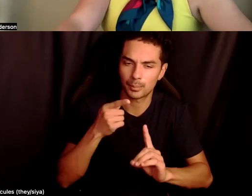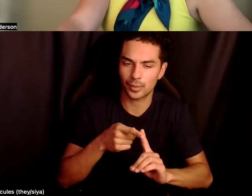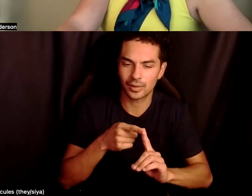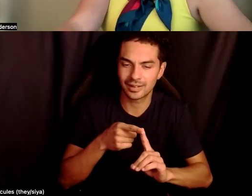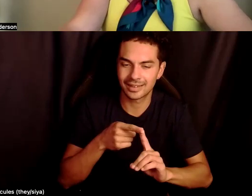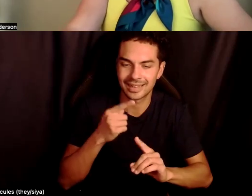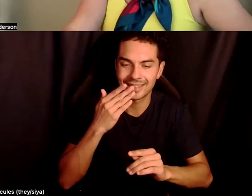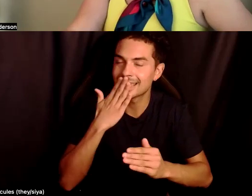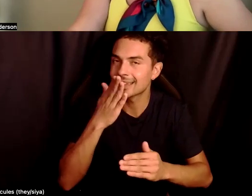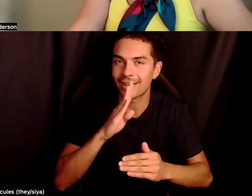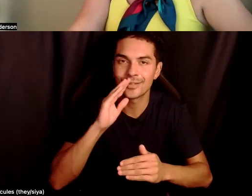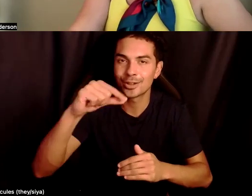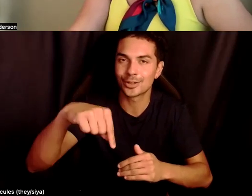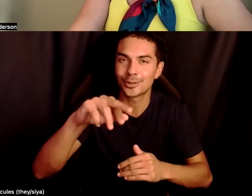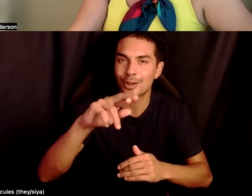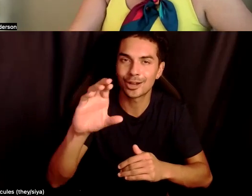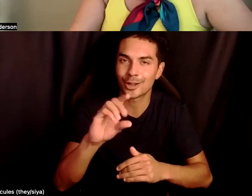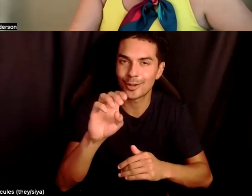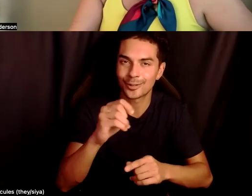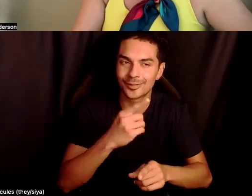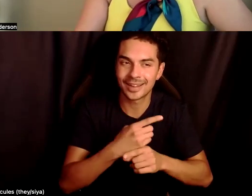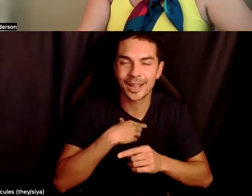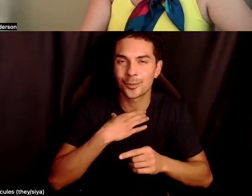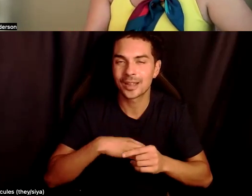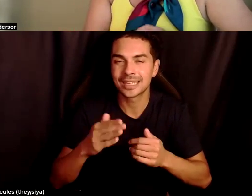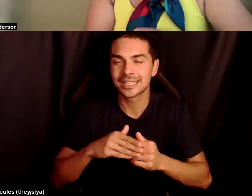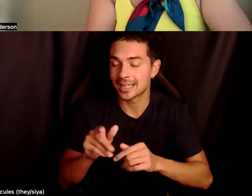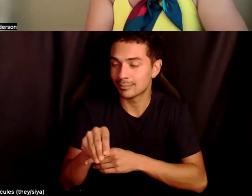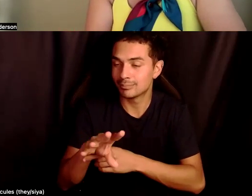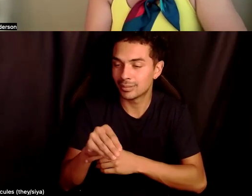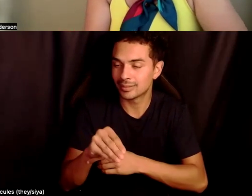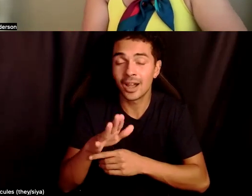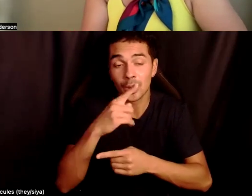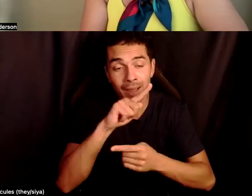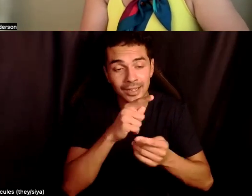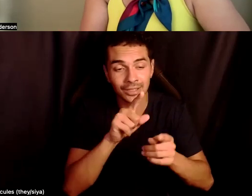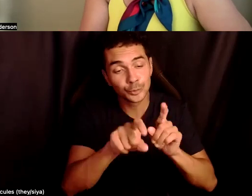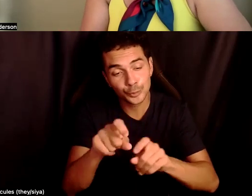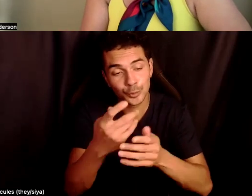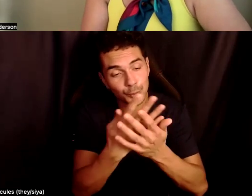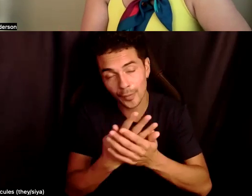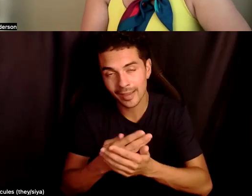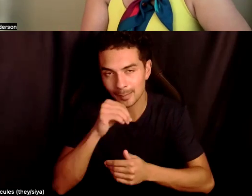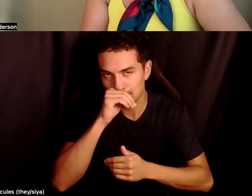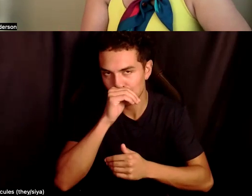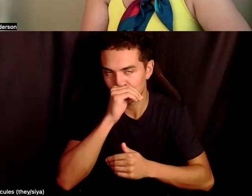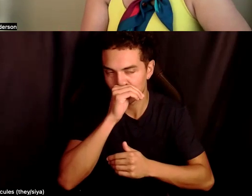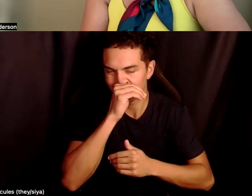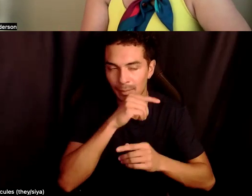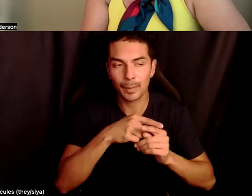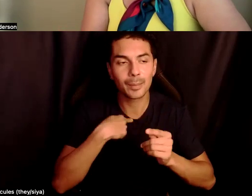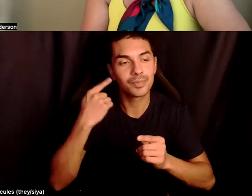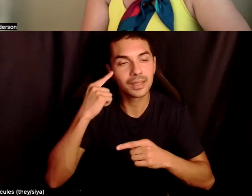that's, we could just pull up a survey or offer feedback or, you know what I mean? Um, but I'm also thinking